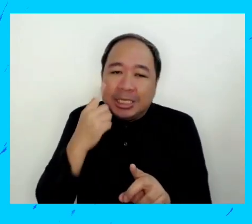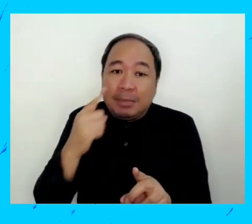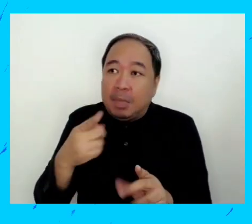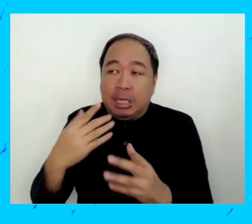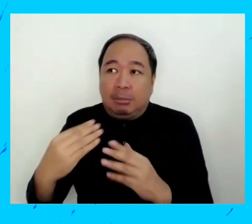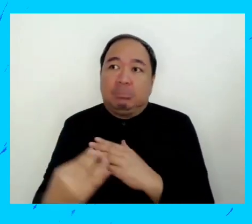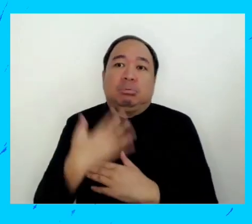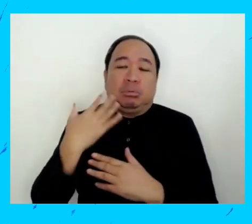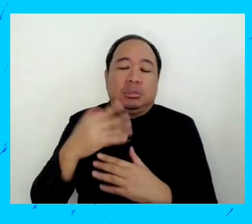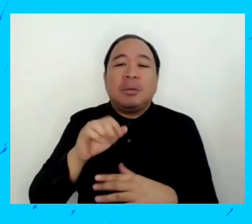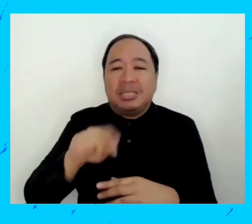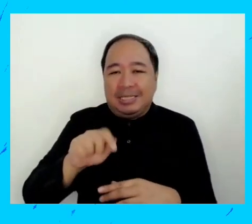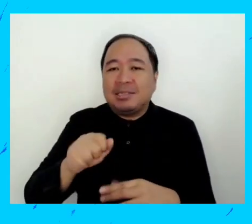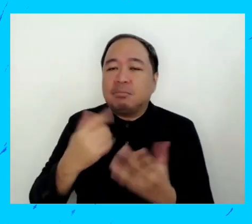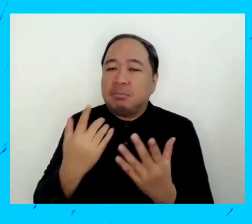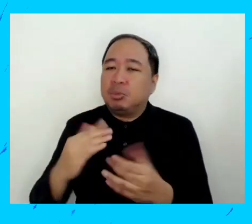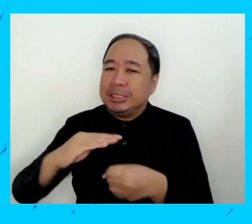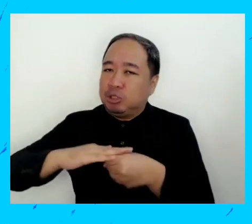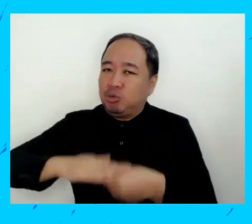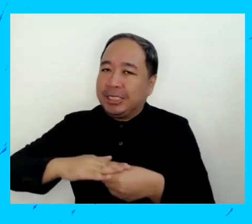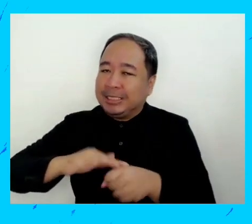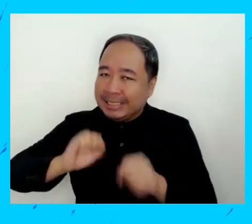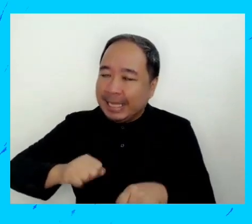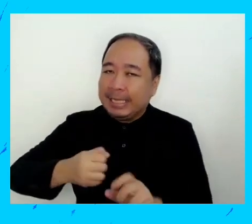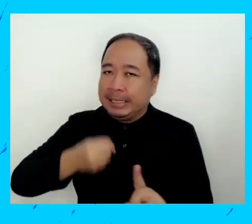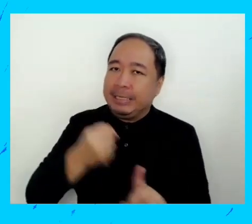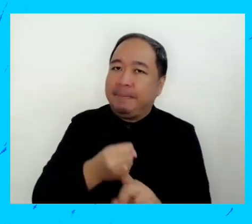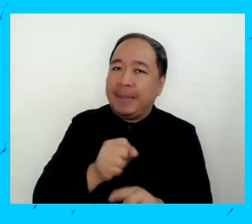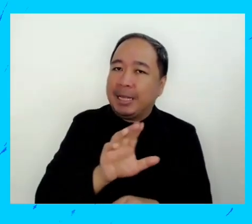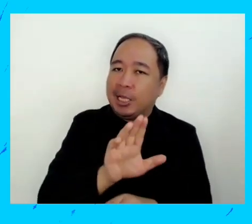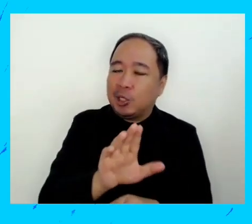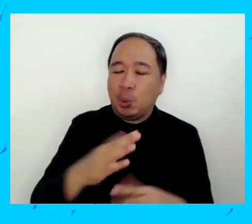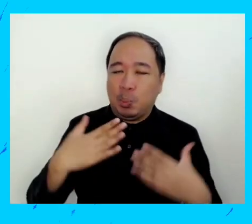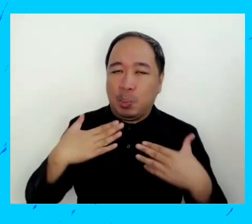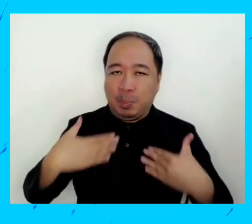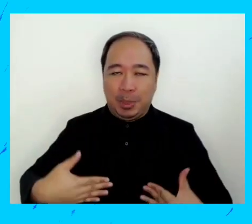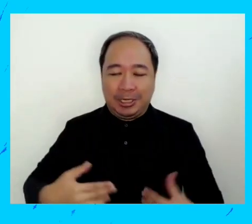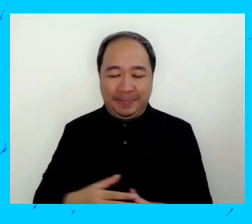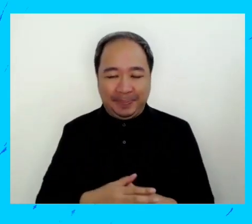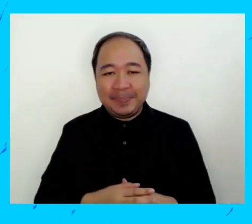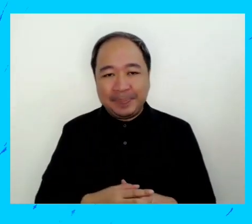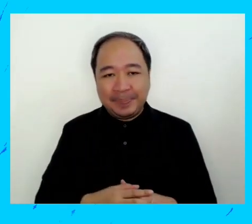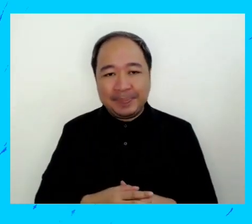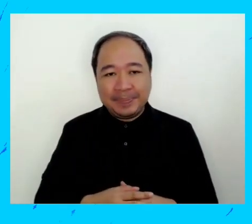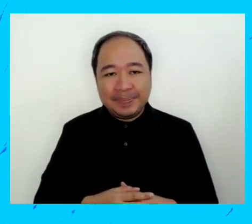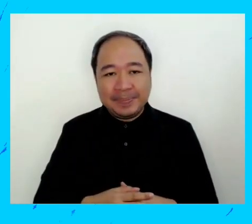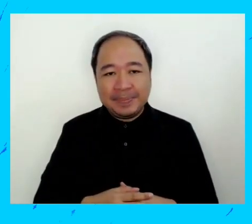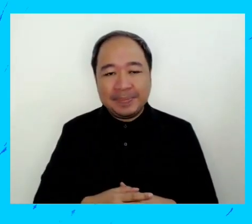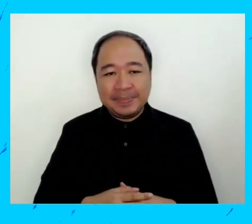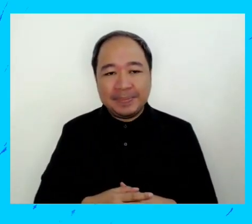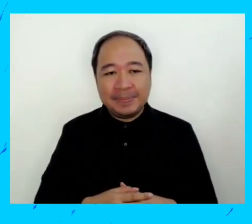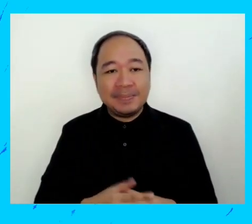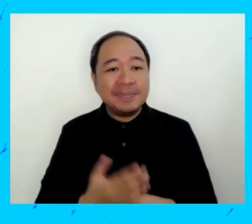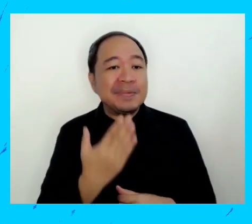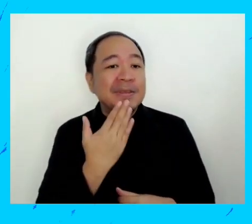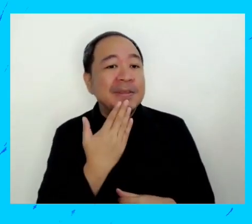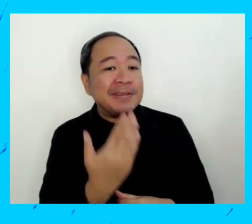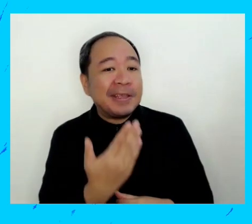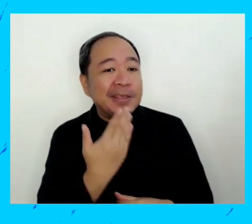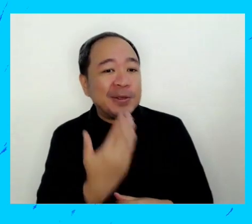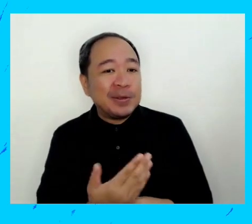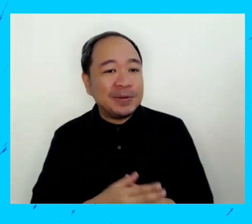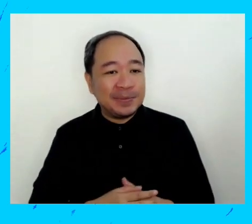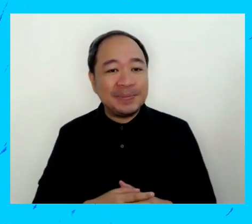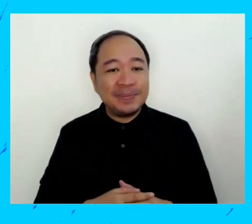it is a very broad element of the stress. affect. Thank you. So...